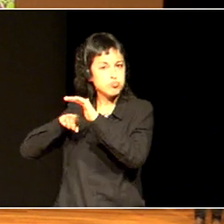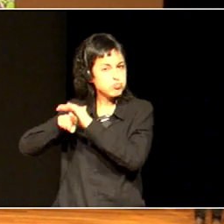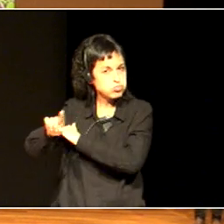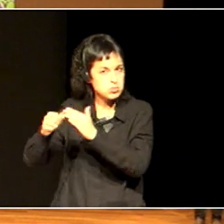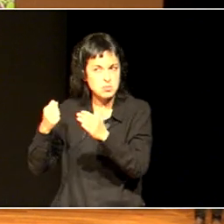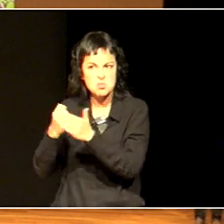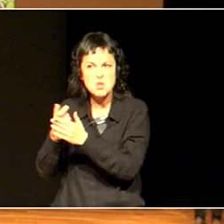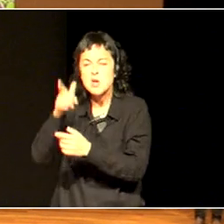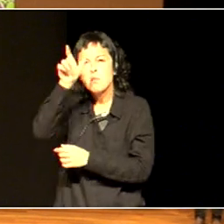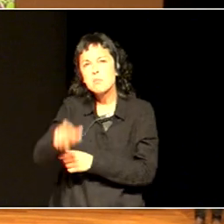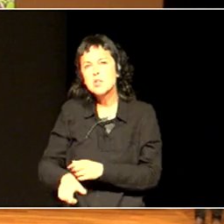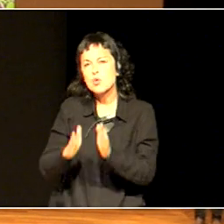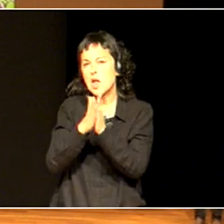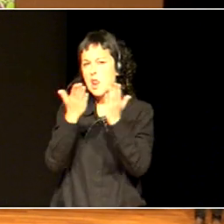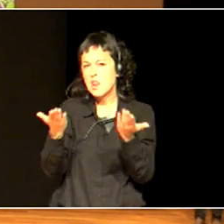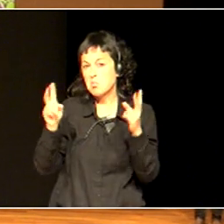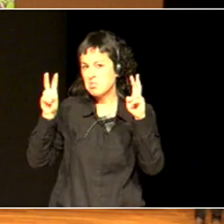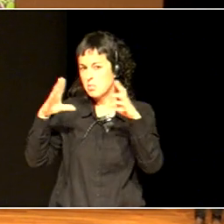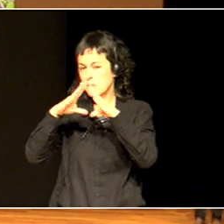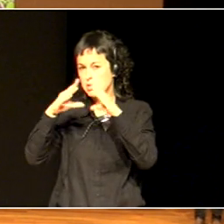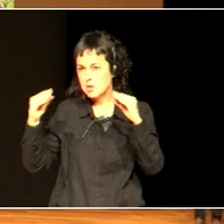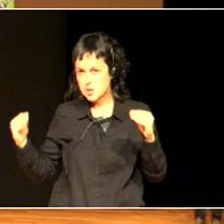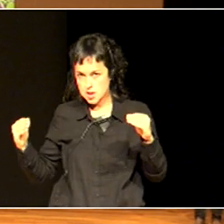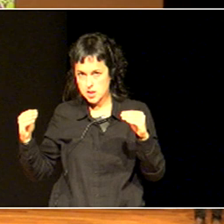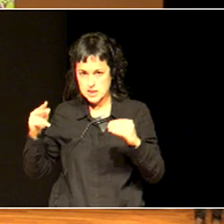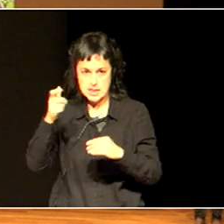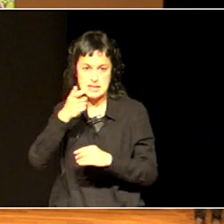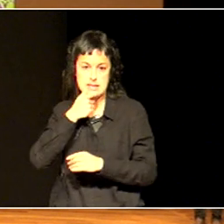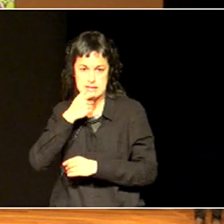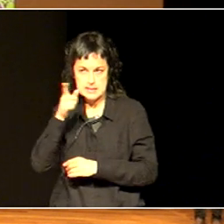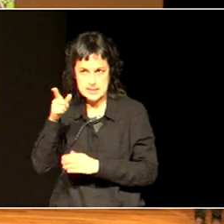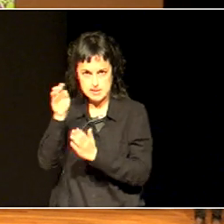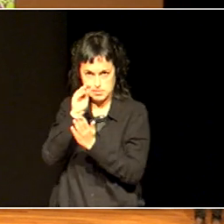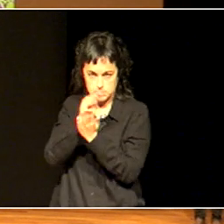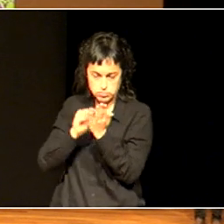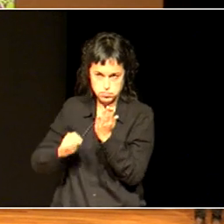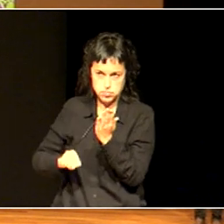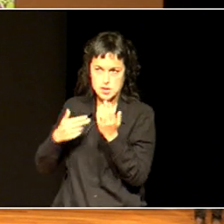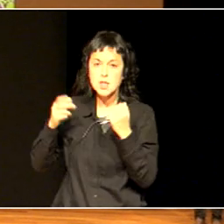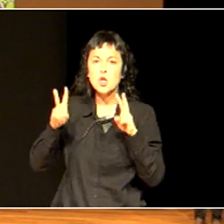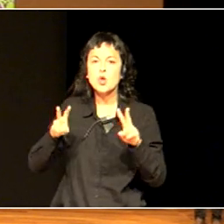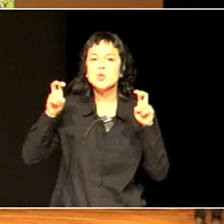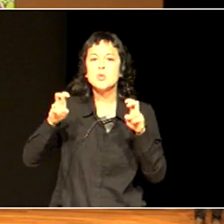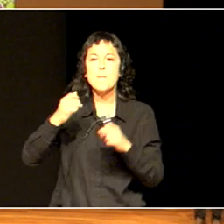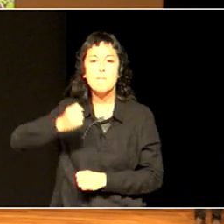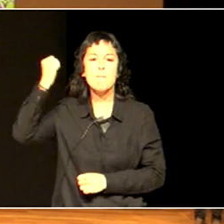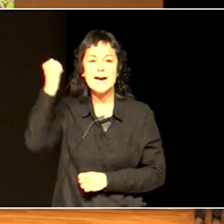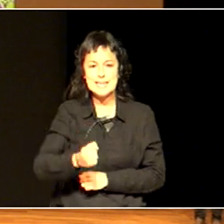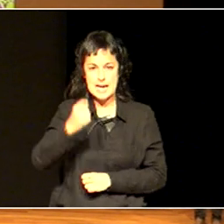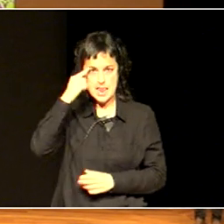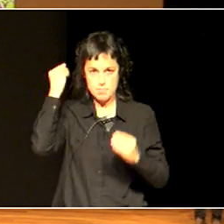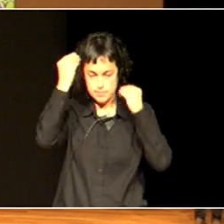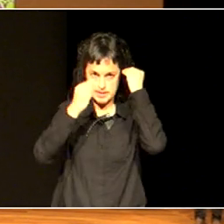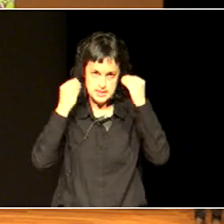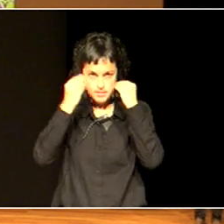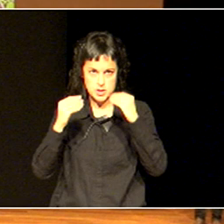Killing Thinking, the death of the British university. So this competitive view of